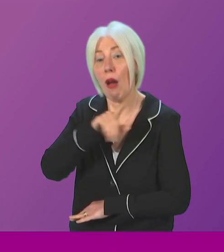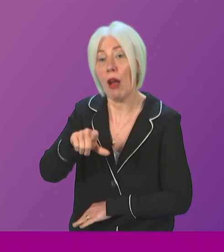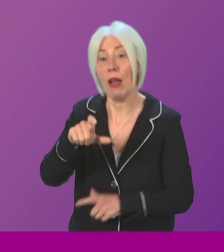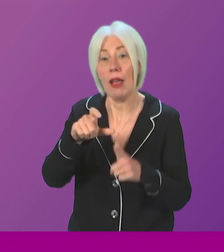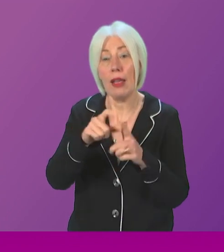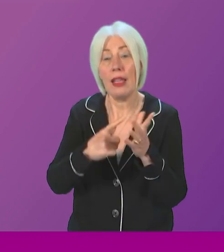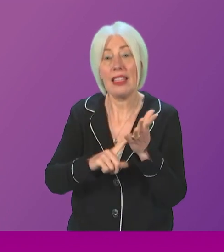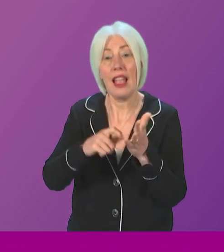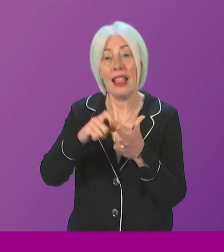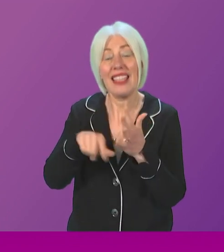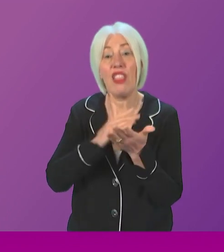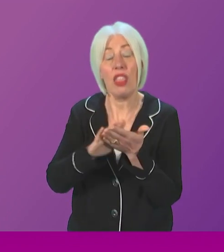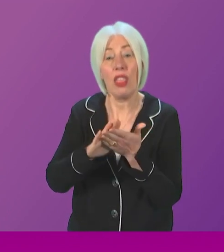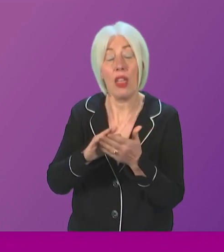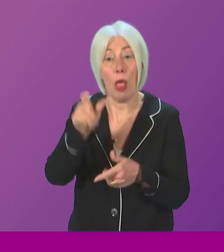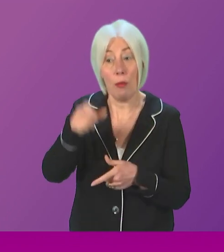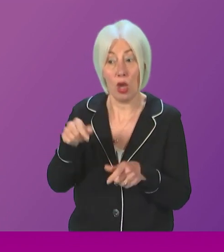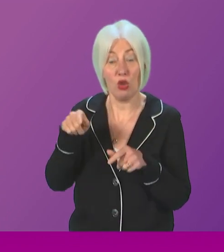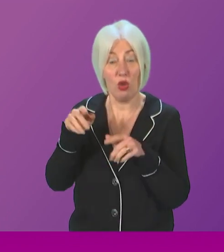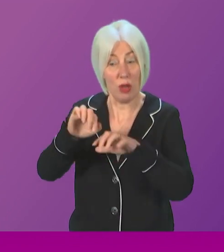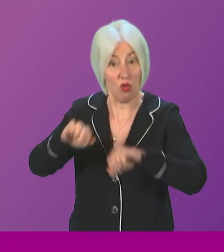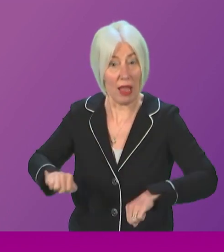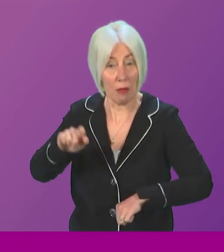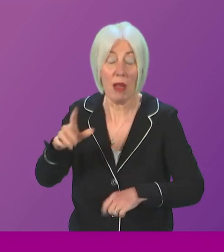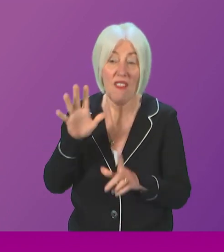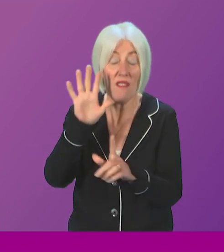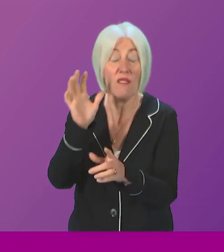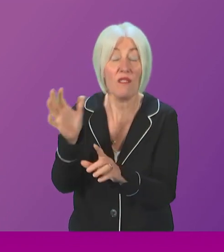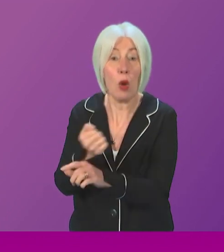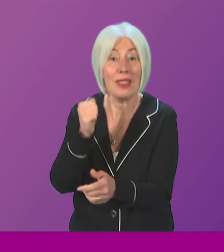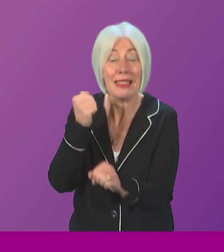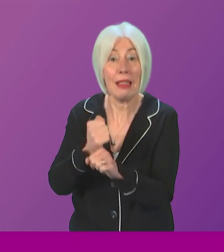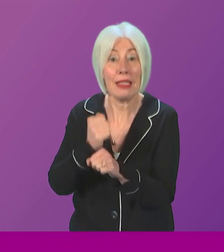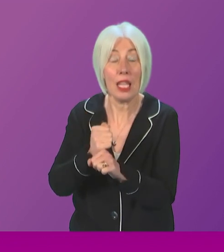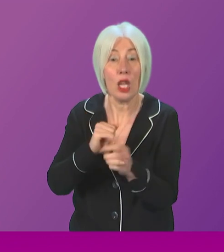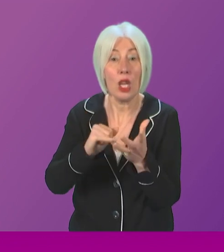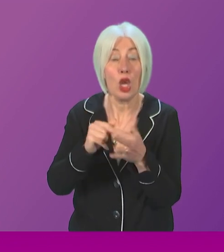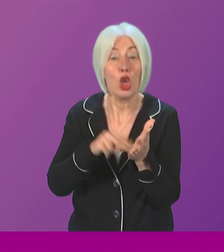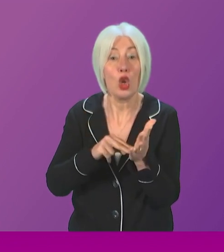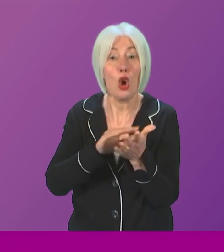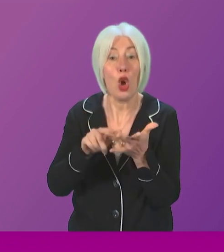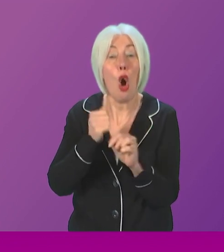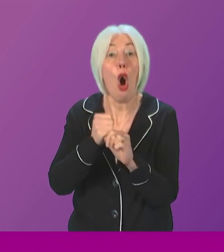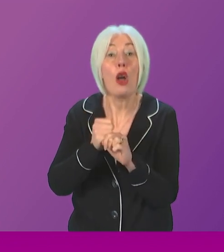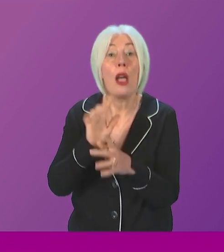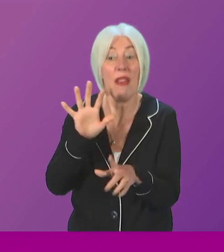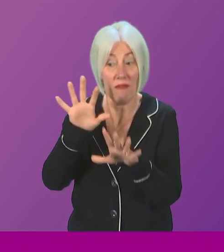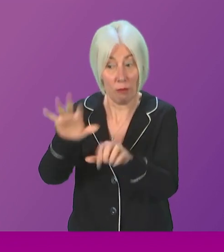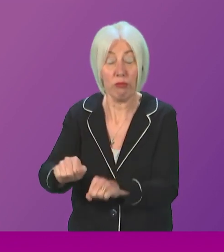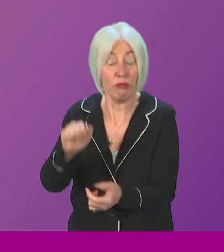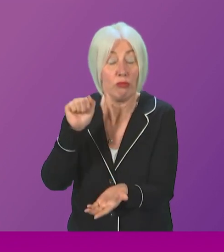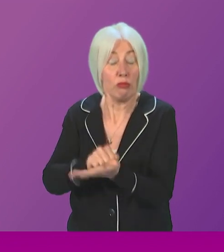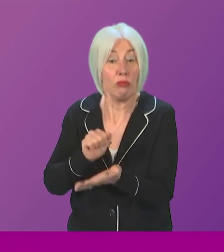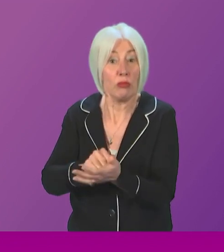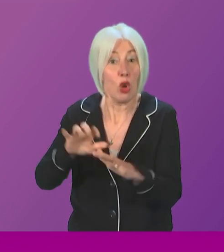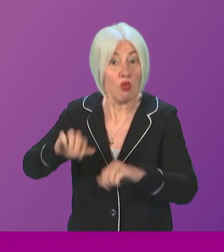Her attacker, Sean Hogg, was found guilty of rape, but he didn't go to prison. All he had to do was